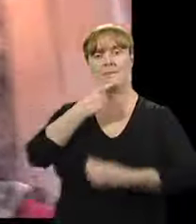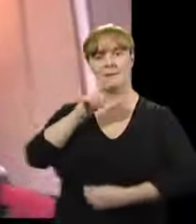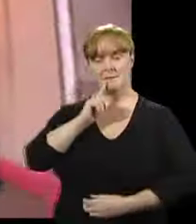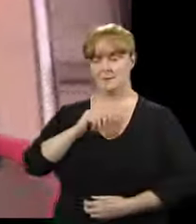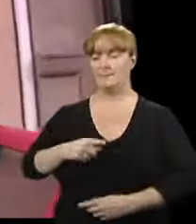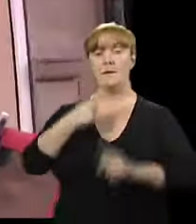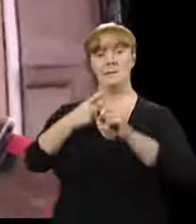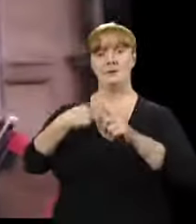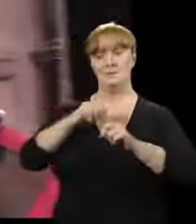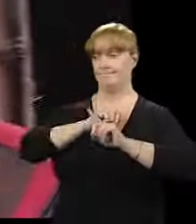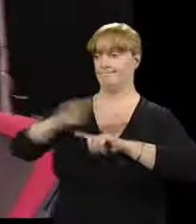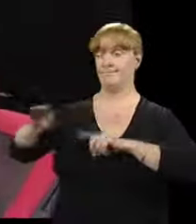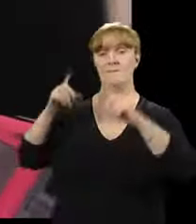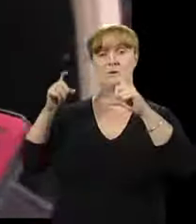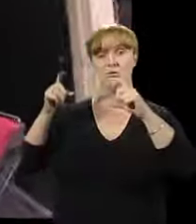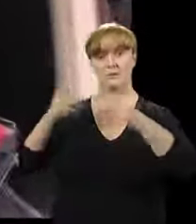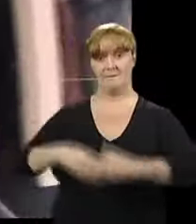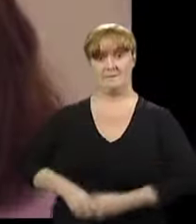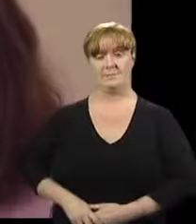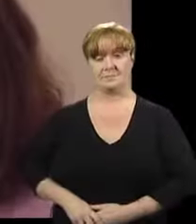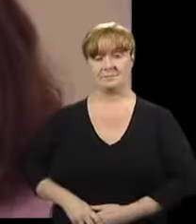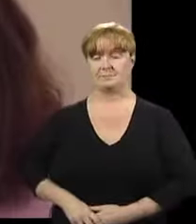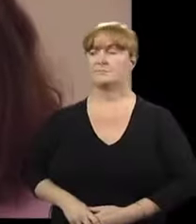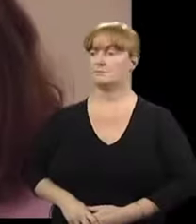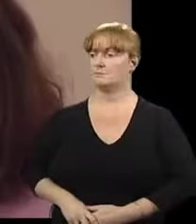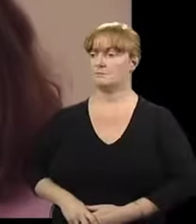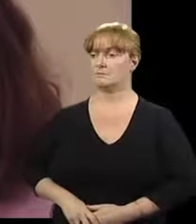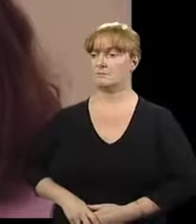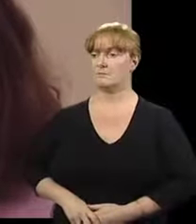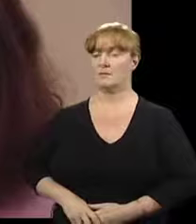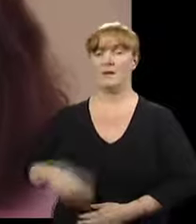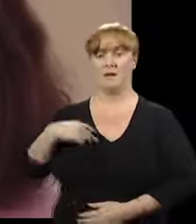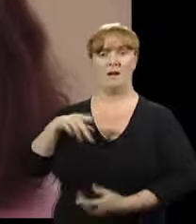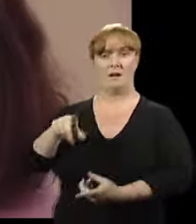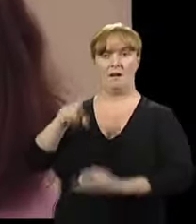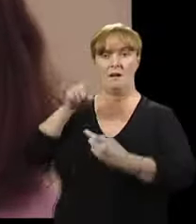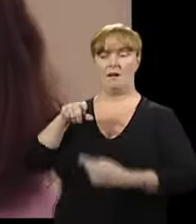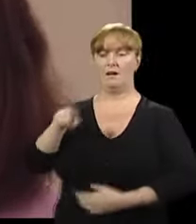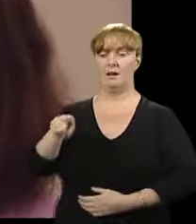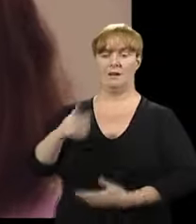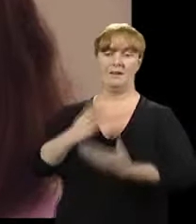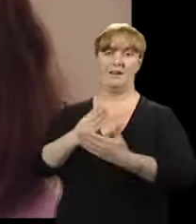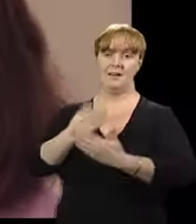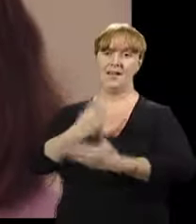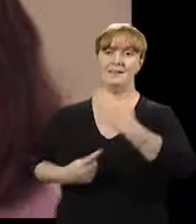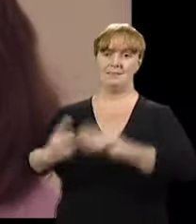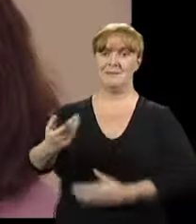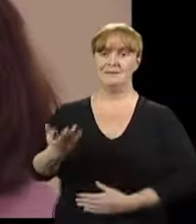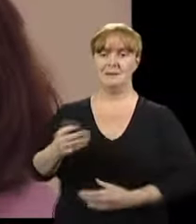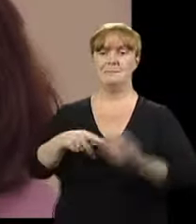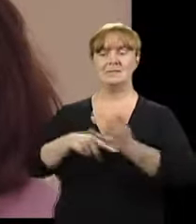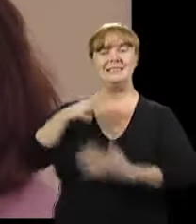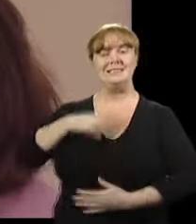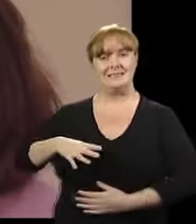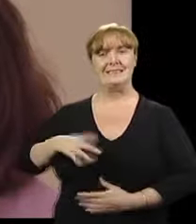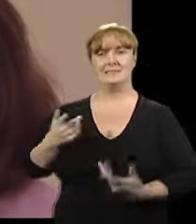photographs, didn't we? Basically it became quite clear that because of her independence she wants something that she can use as a computer, that she